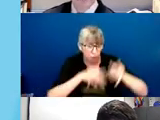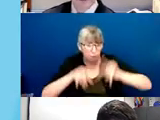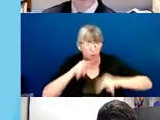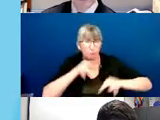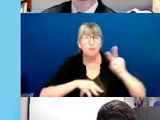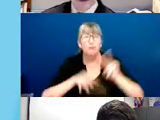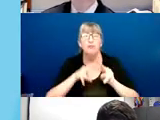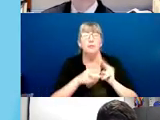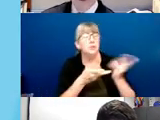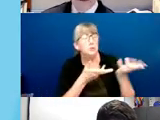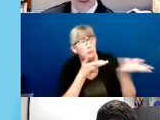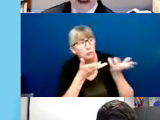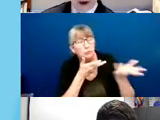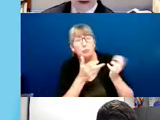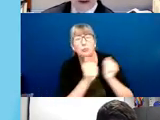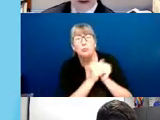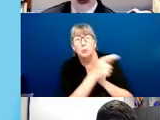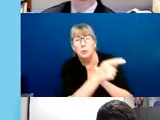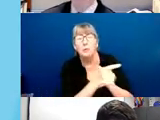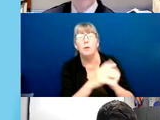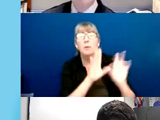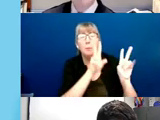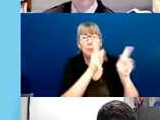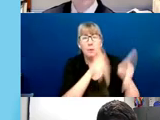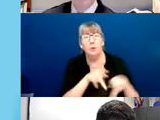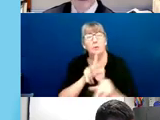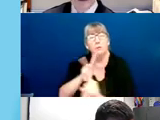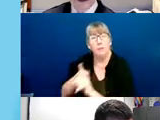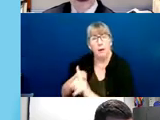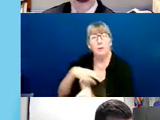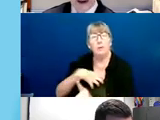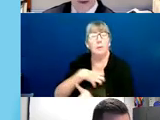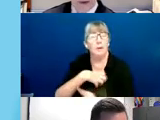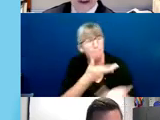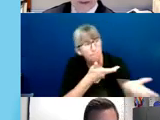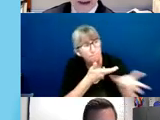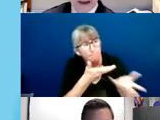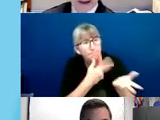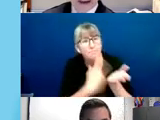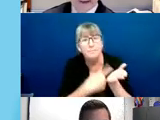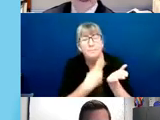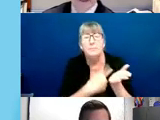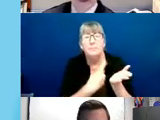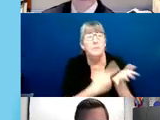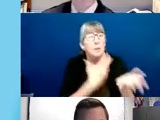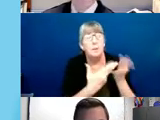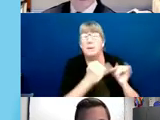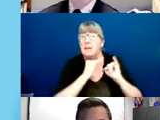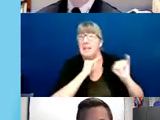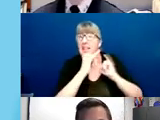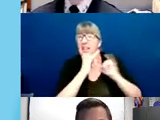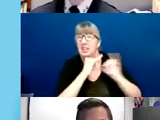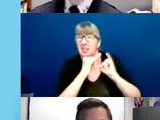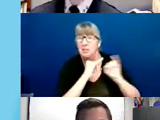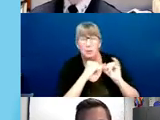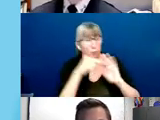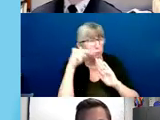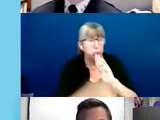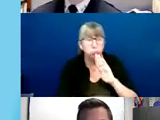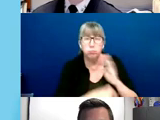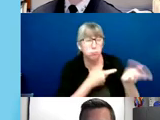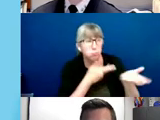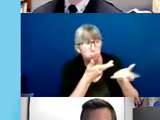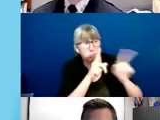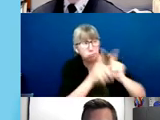more, get further information, and perhaps schedule an in-depth interview with the complainant. The investigators interview